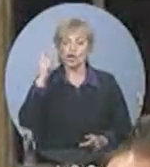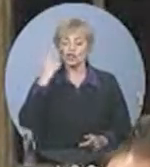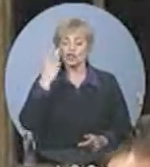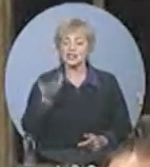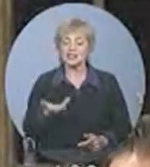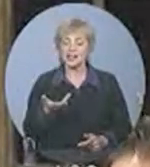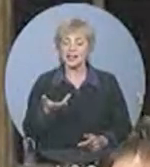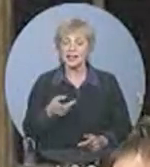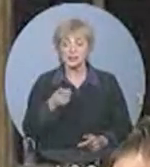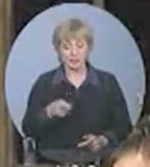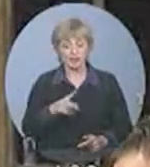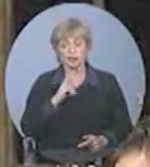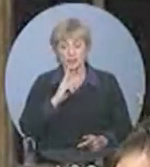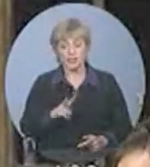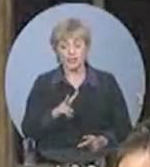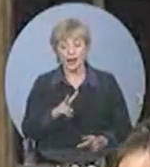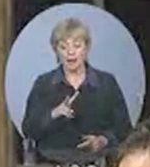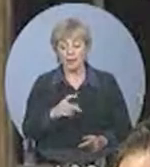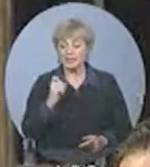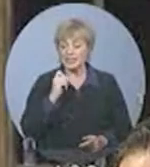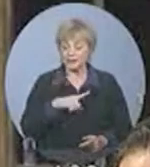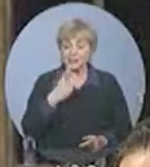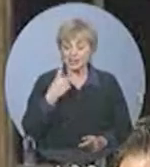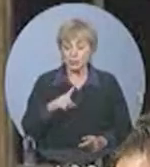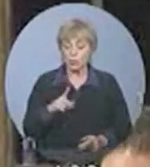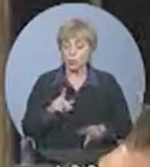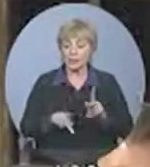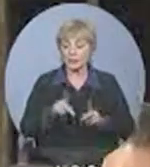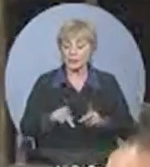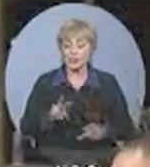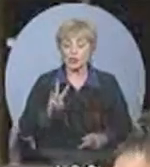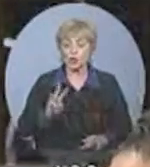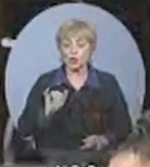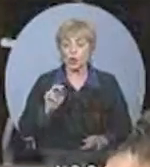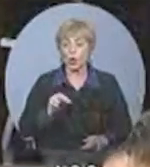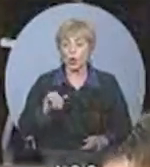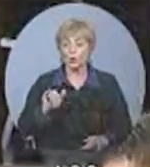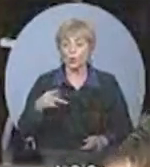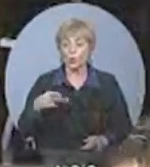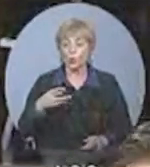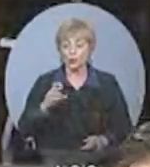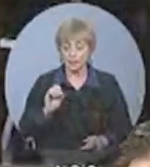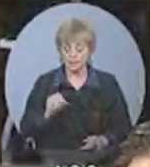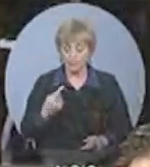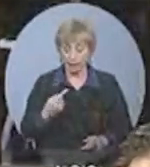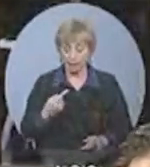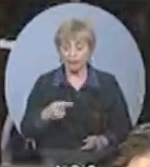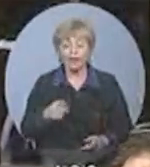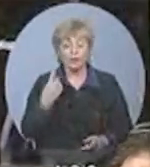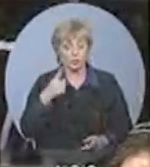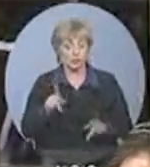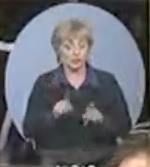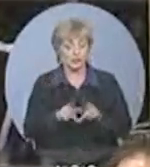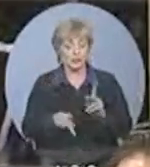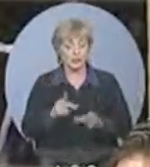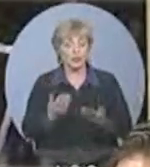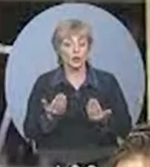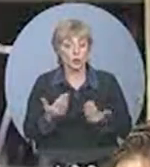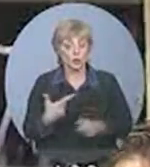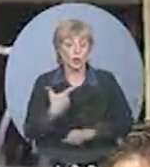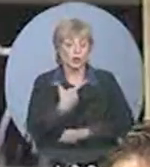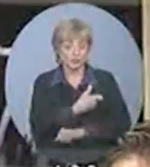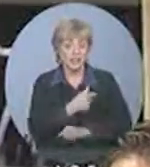blow to the people whose lives depend on a breakthrough in vaccine development. Will this government at least guarantee